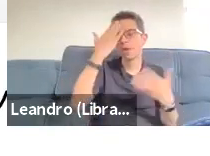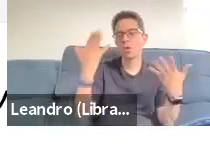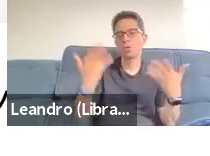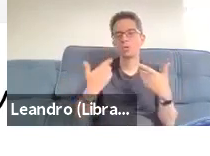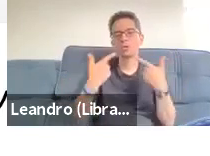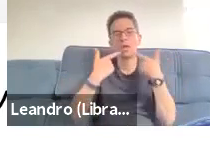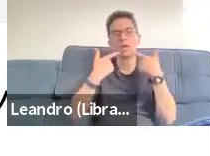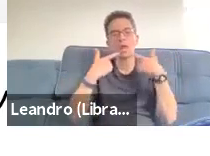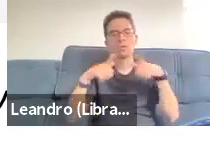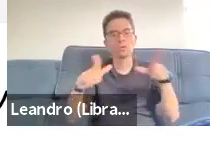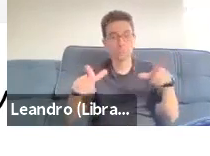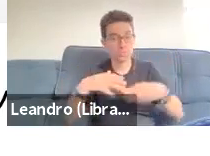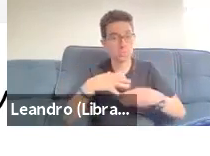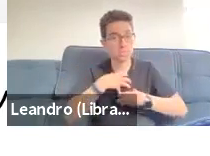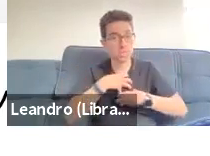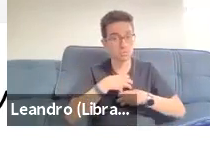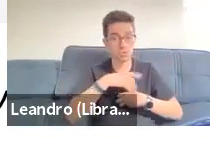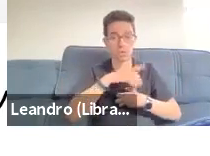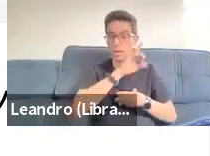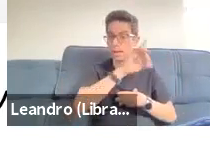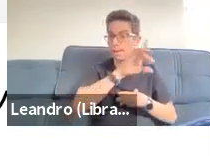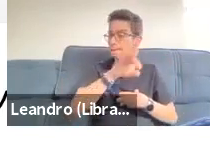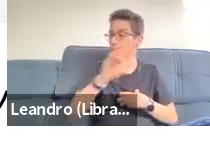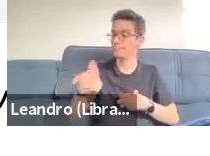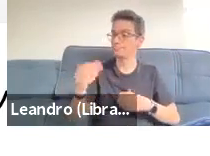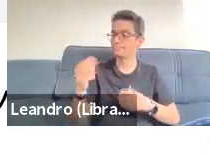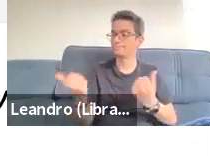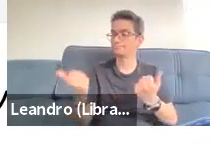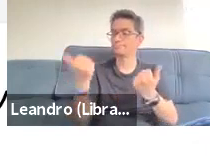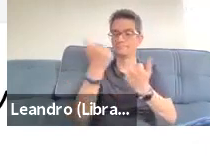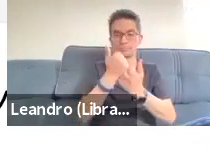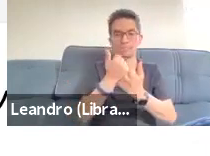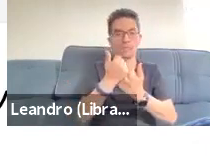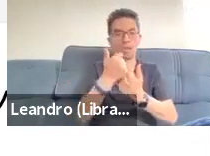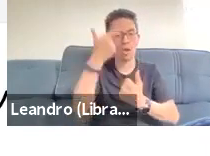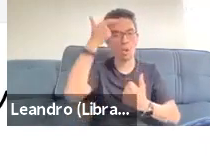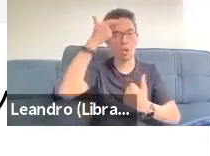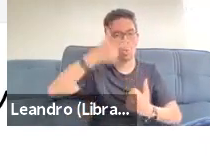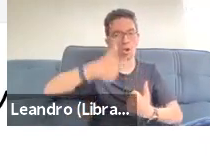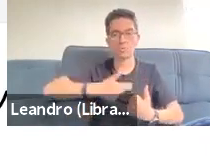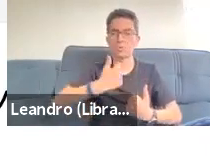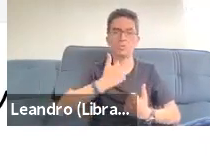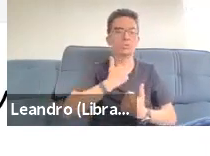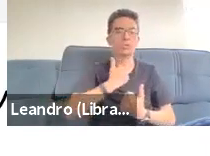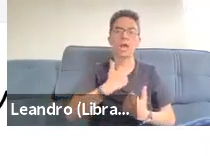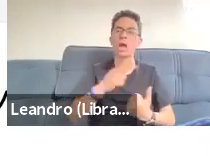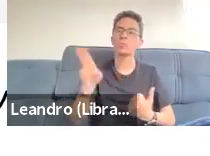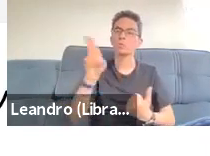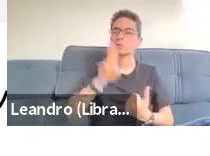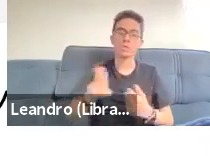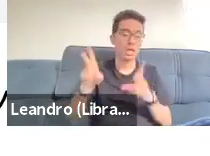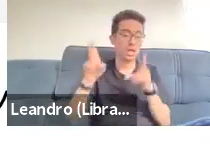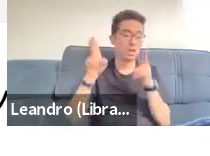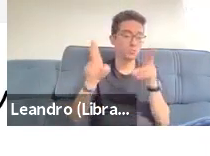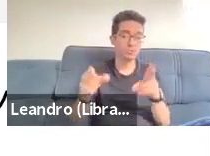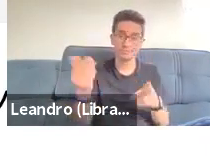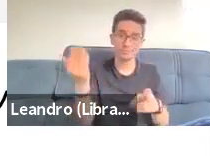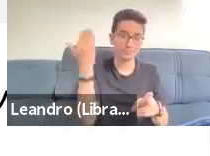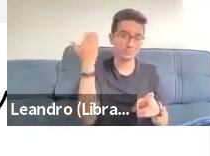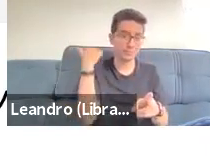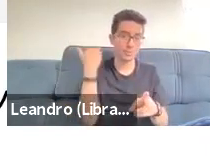body part or an impaired body function for an individual user. They are also imagined